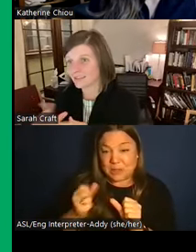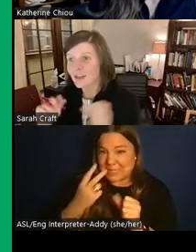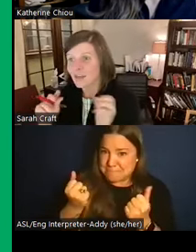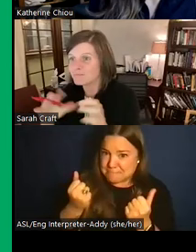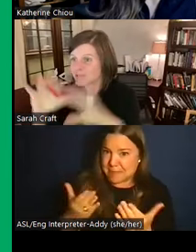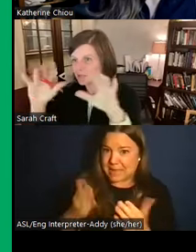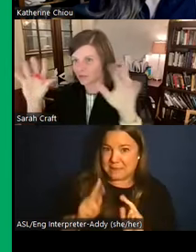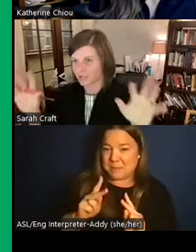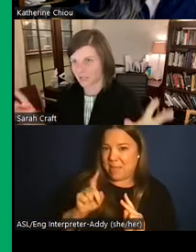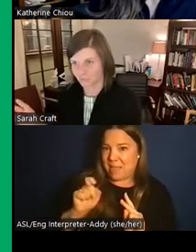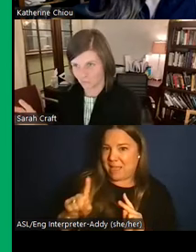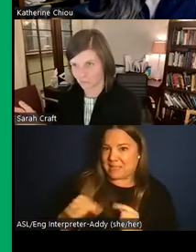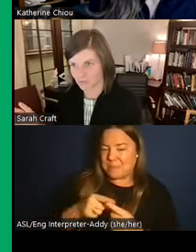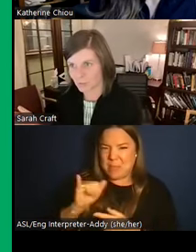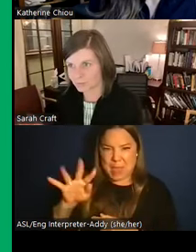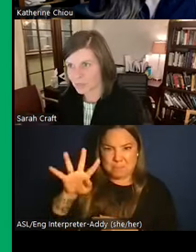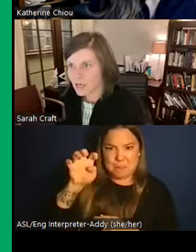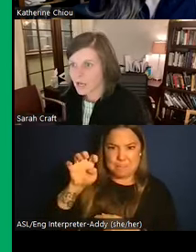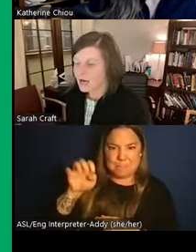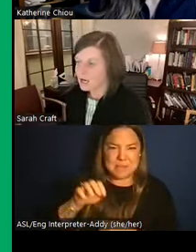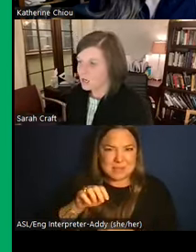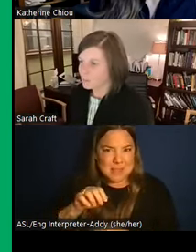in the mystery fruit